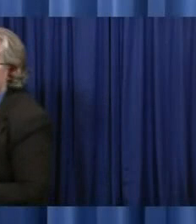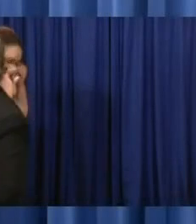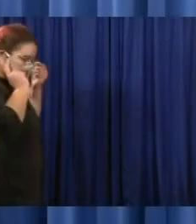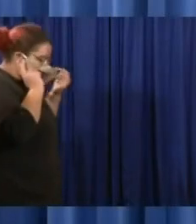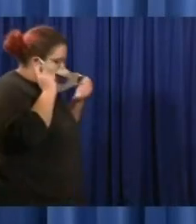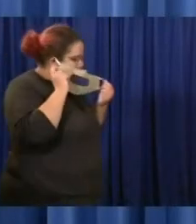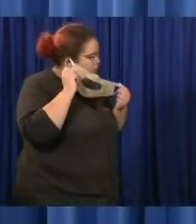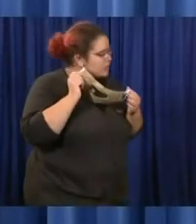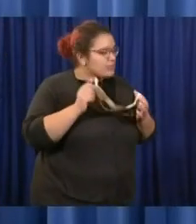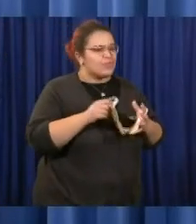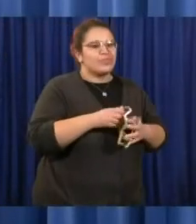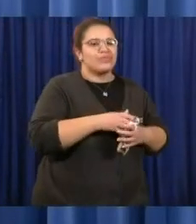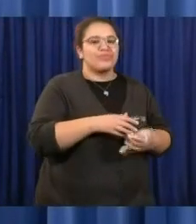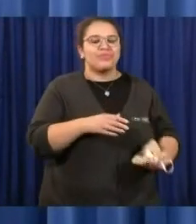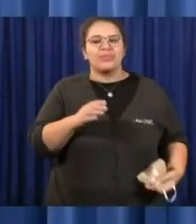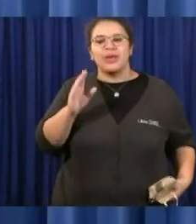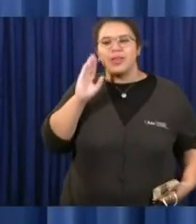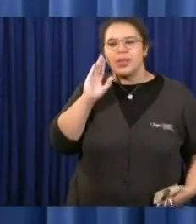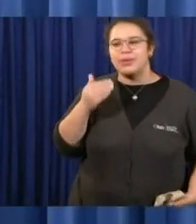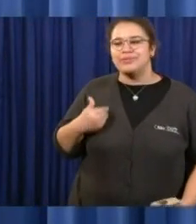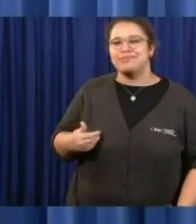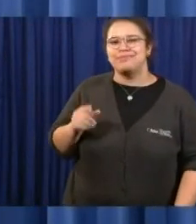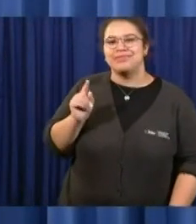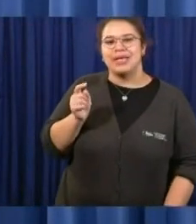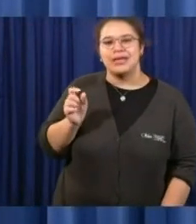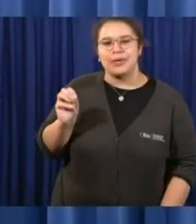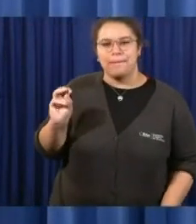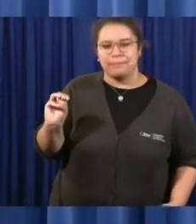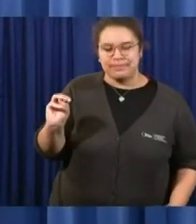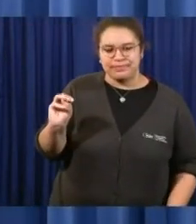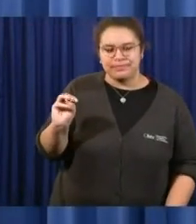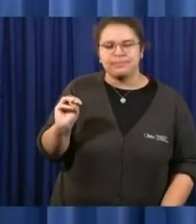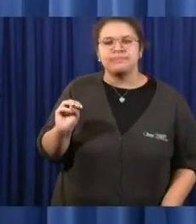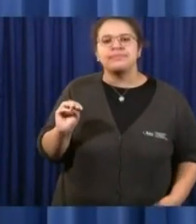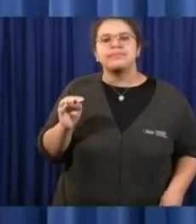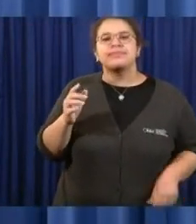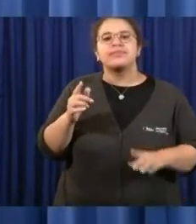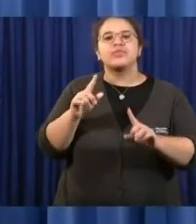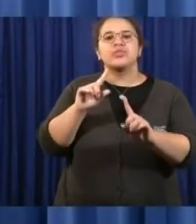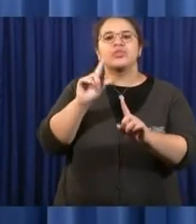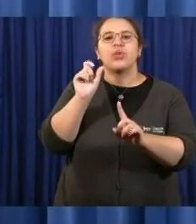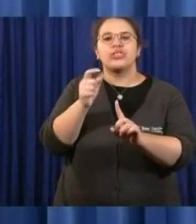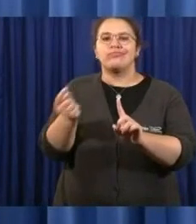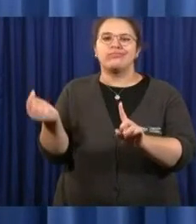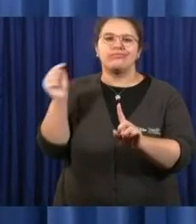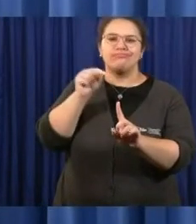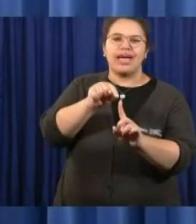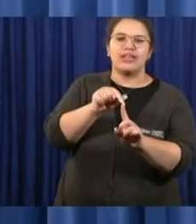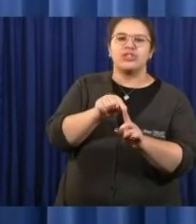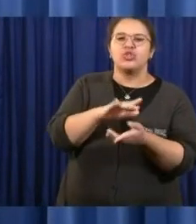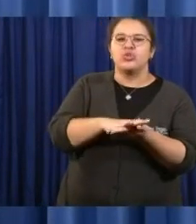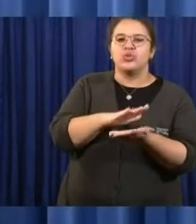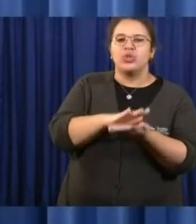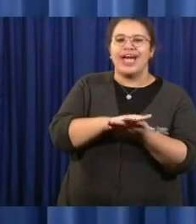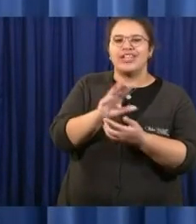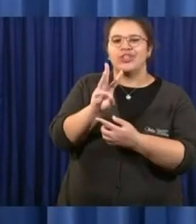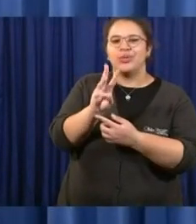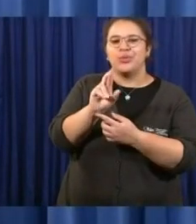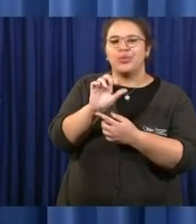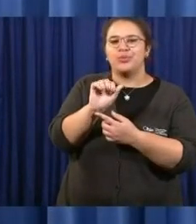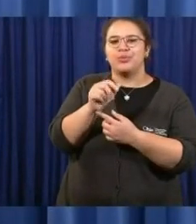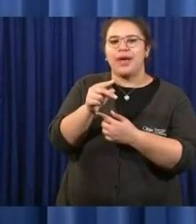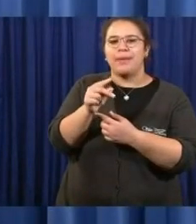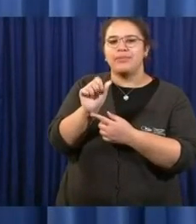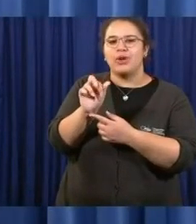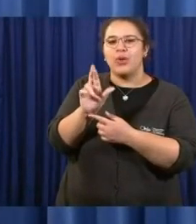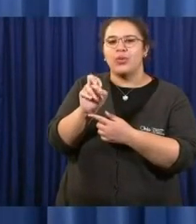Governor, Tom Gallick, Gongwer News Service. Getting back to wraparound services, should districts expect that there will be a